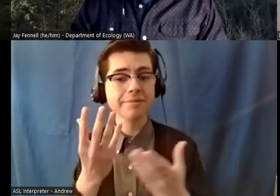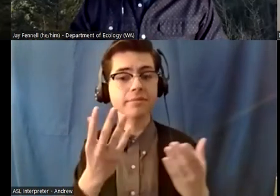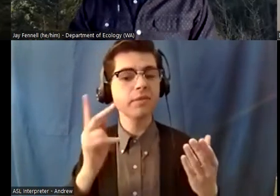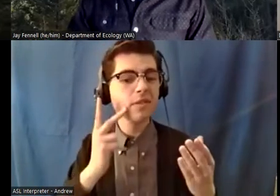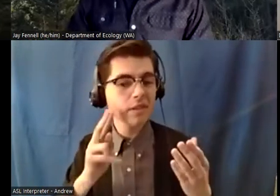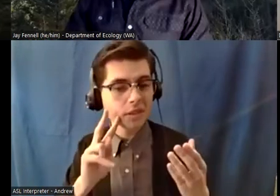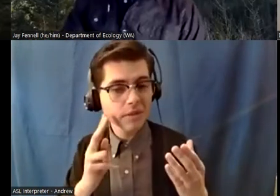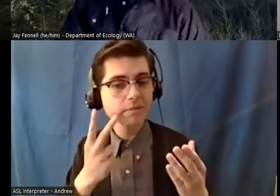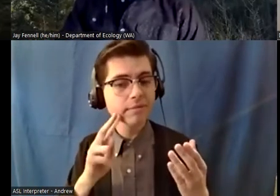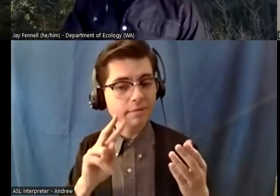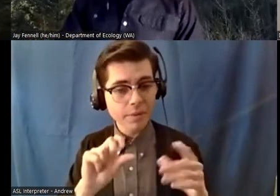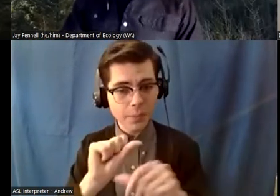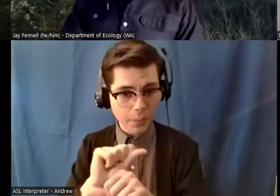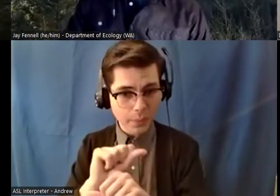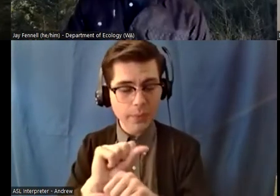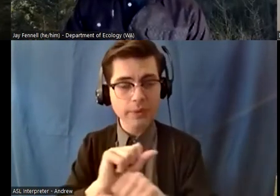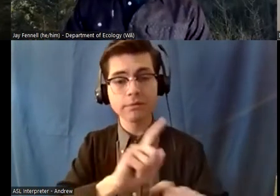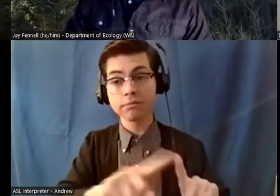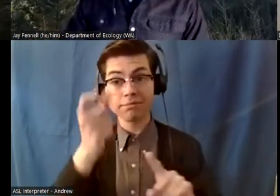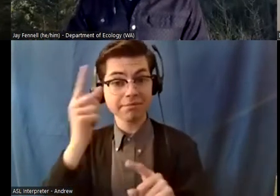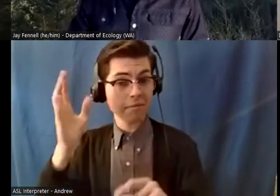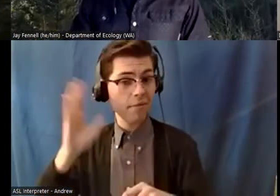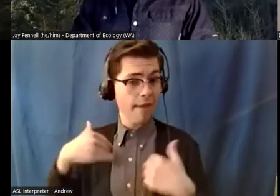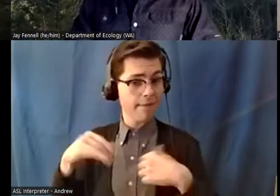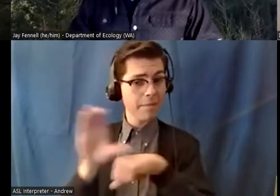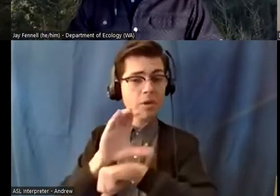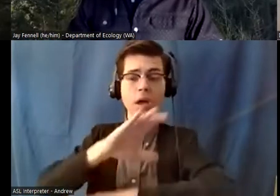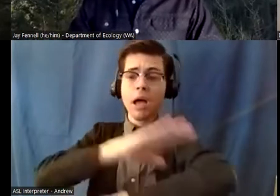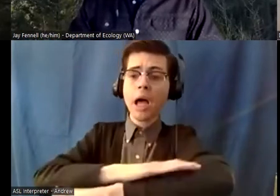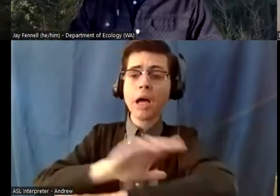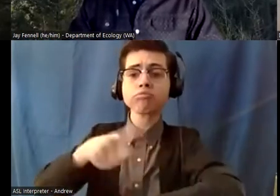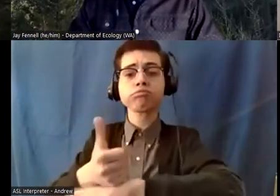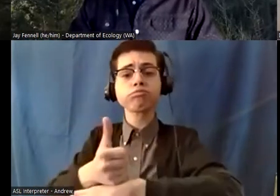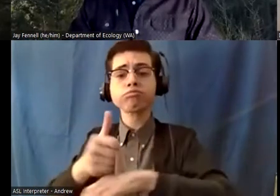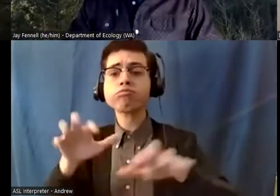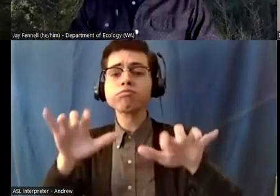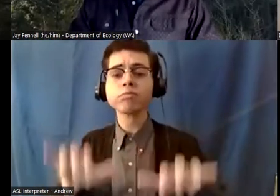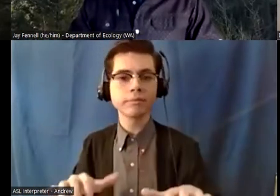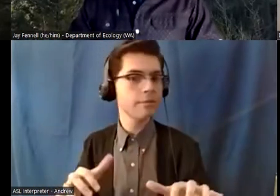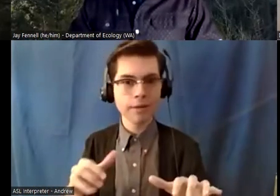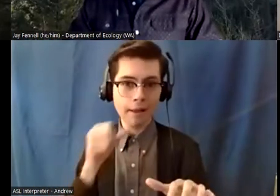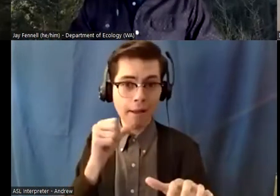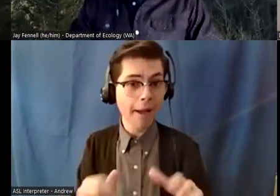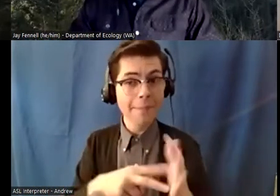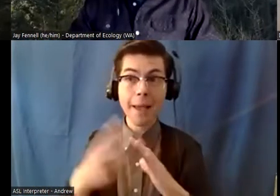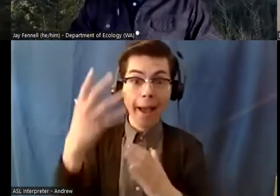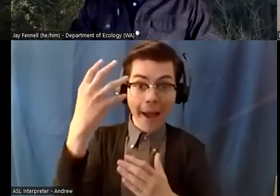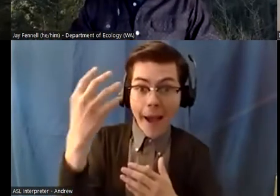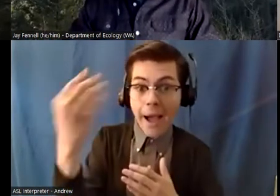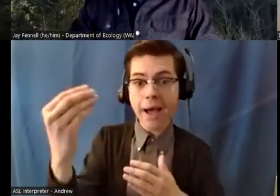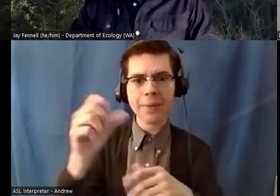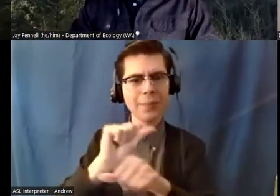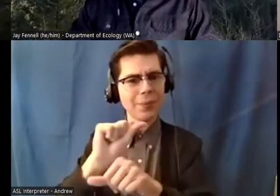there were no computers on your desk at that time so we spent a lot of time in the field and so i really